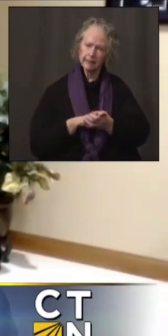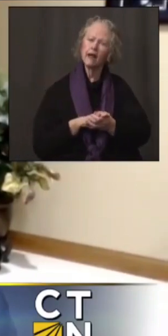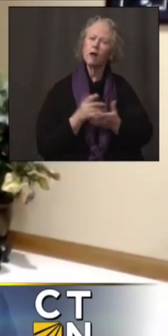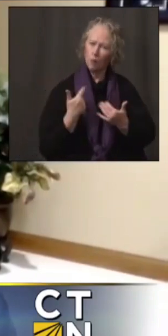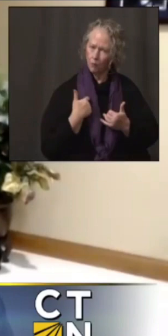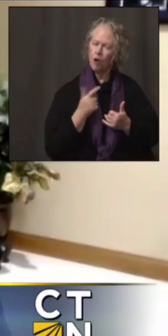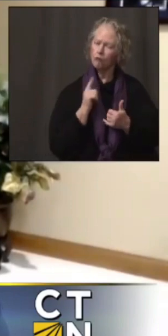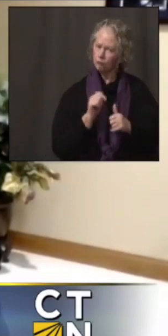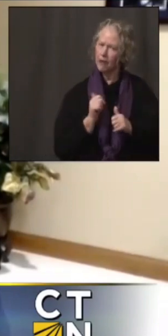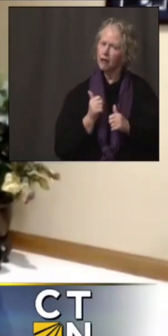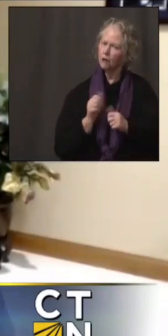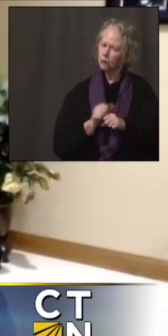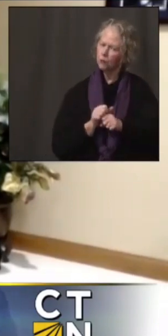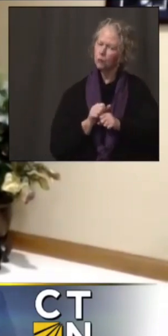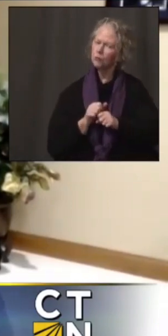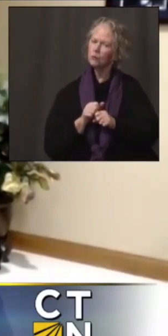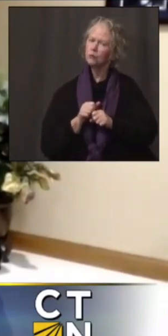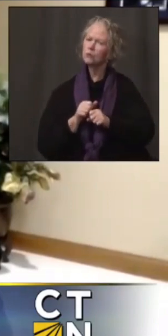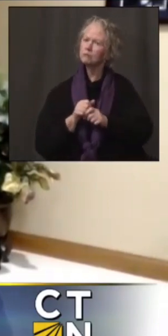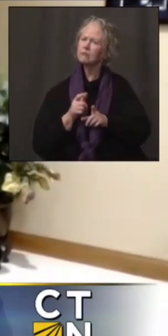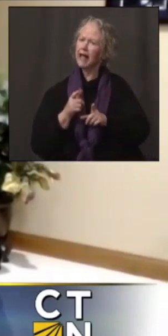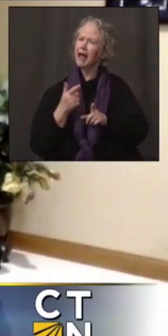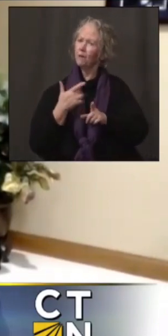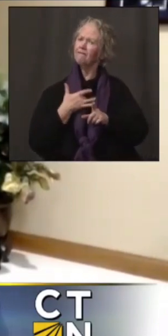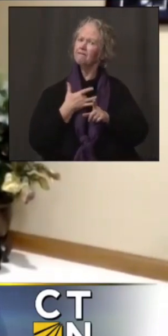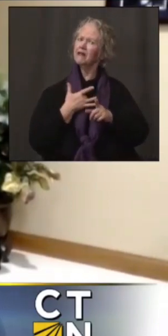of the meeting, uh, that we were highly satisfied.